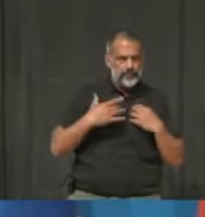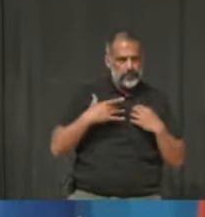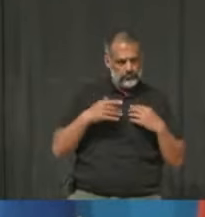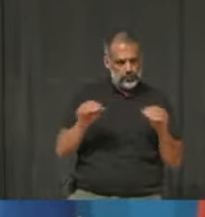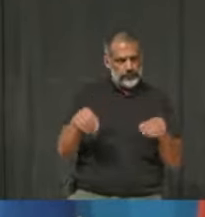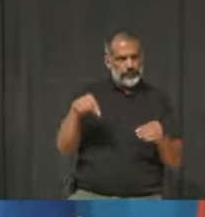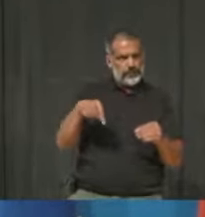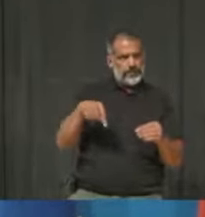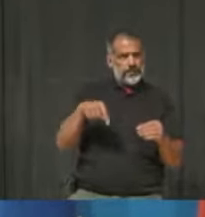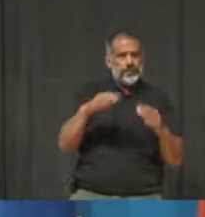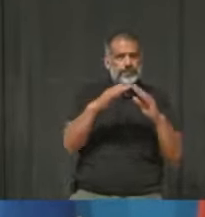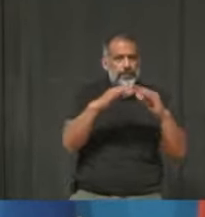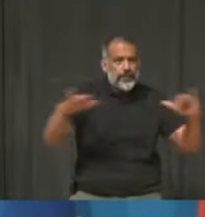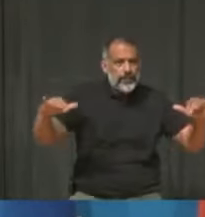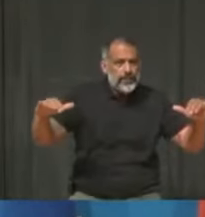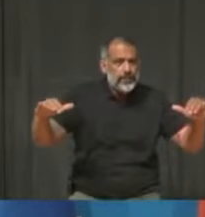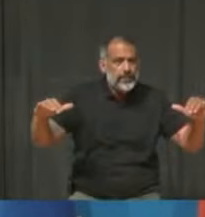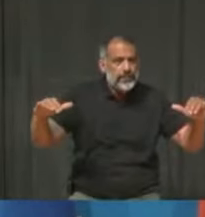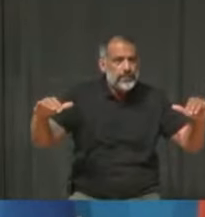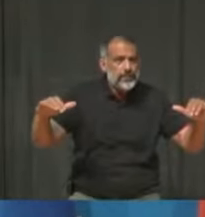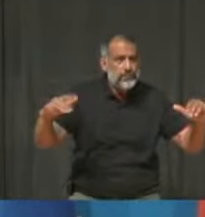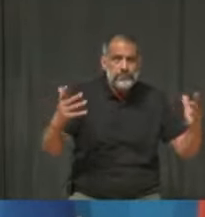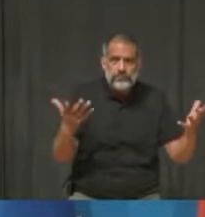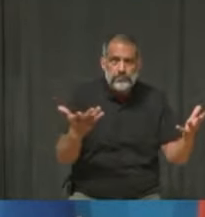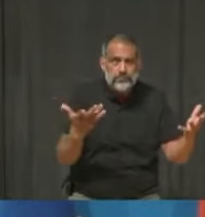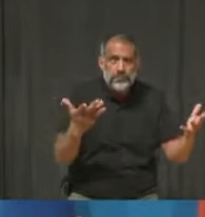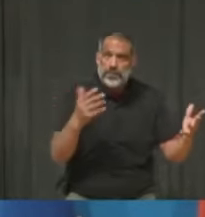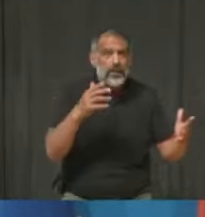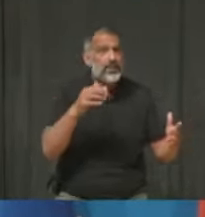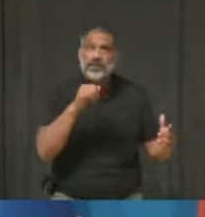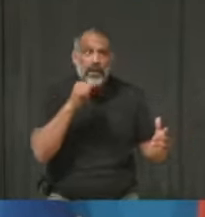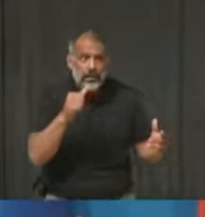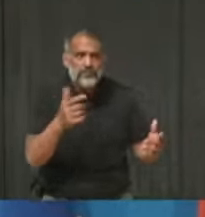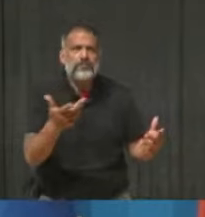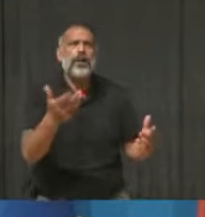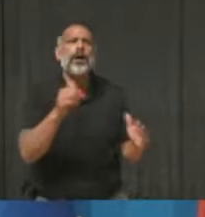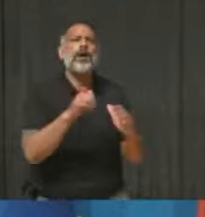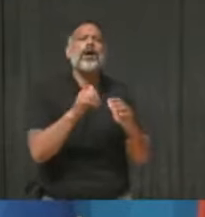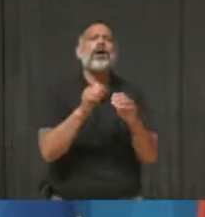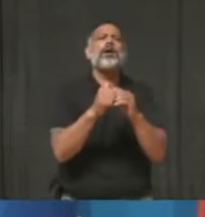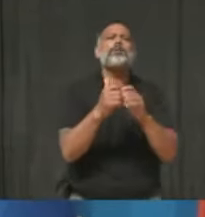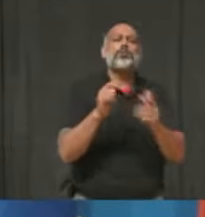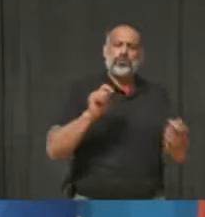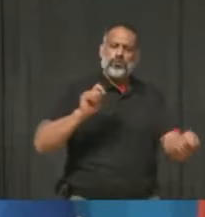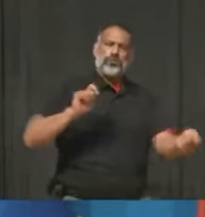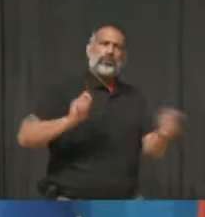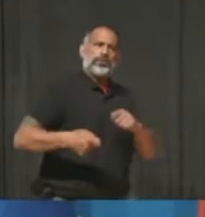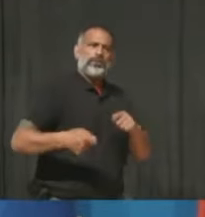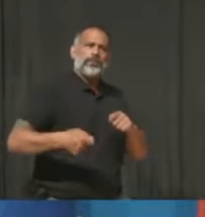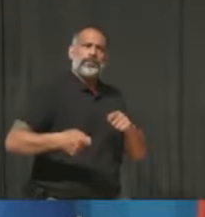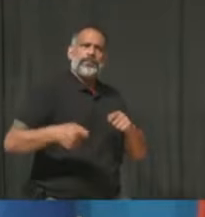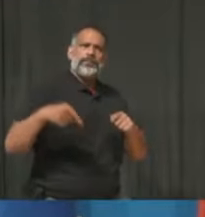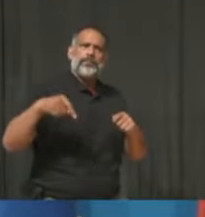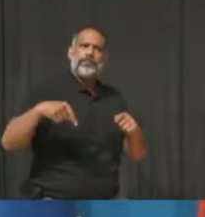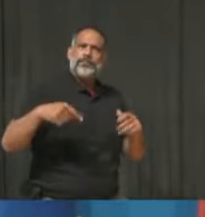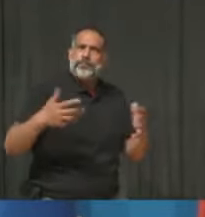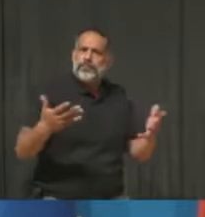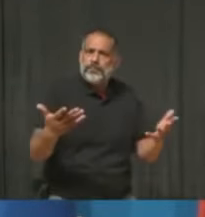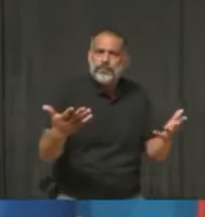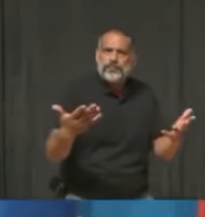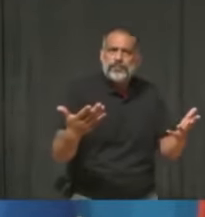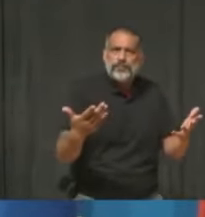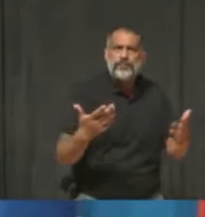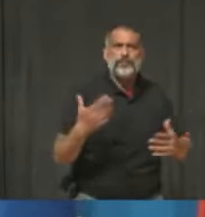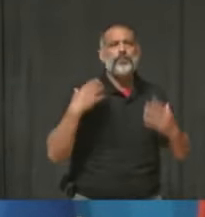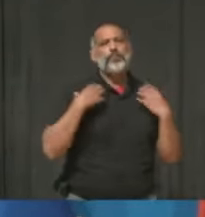it's staffed in terms of diversity? And if it's not, what are you going to do to make sure that your section of the city is as diverse as it should be? It's a good